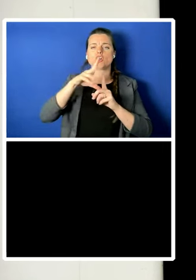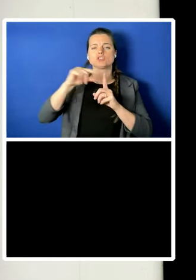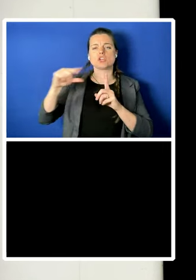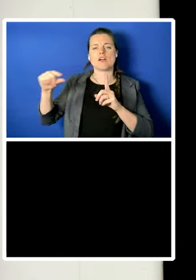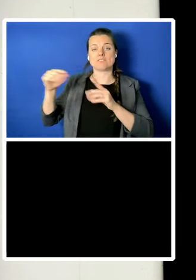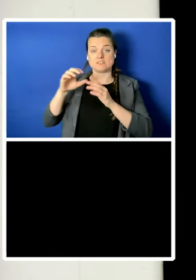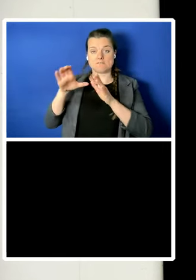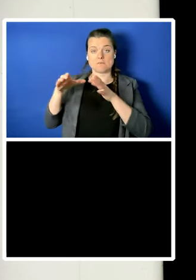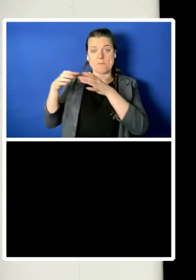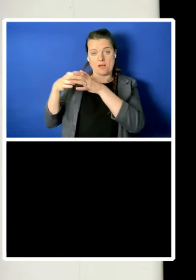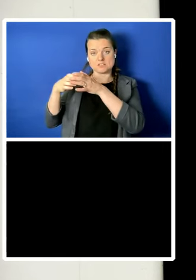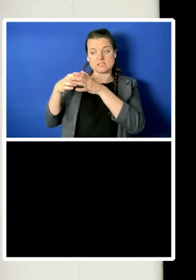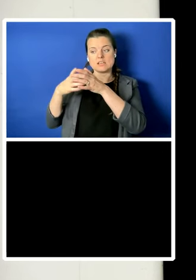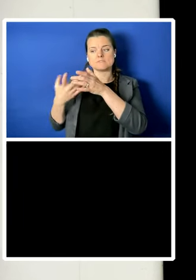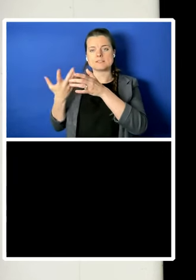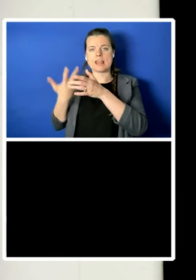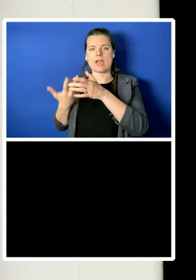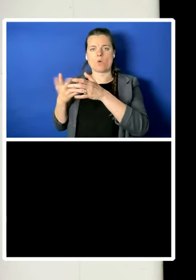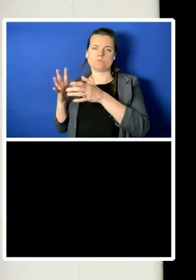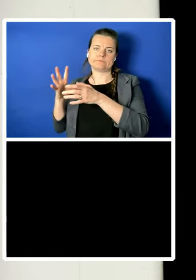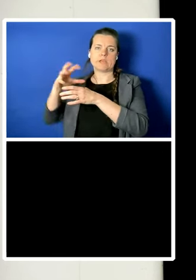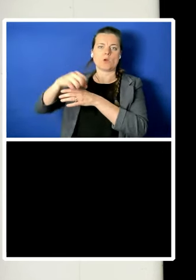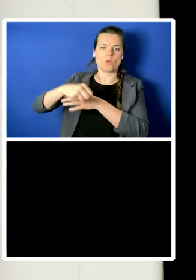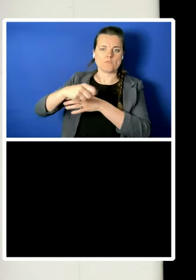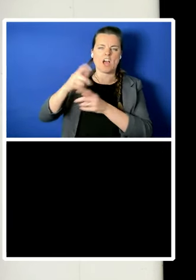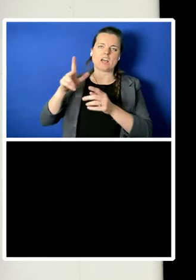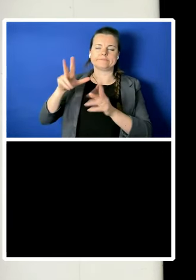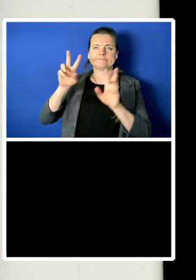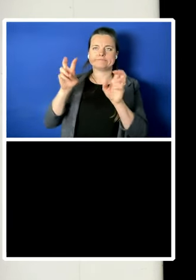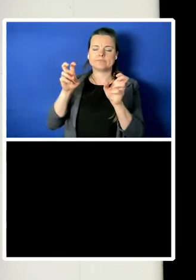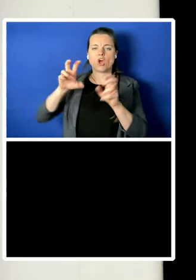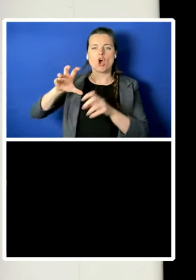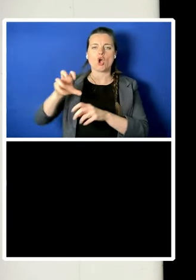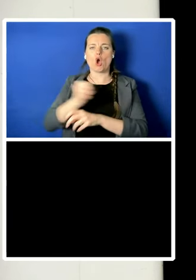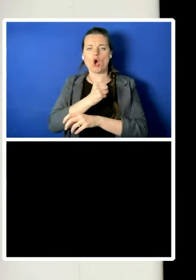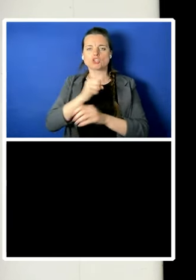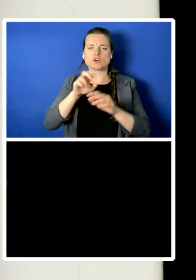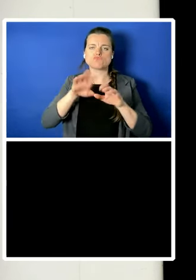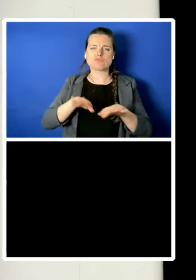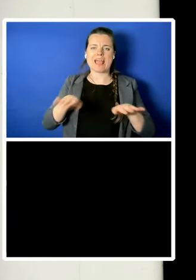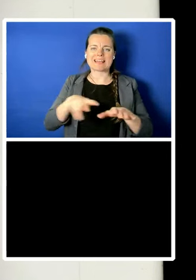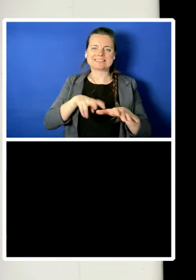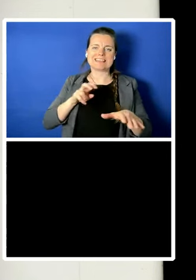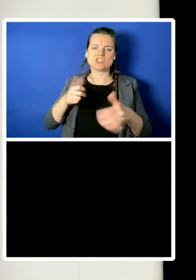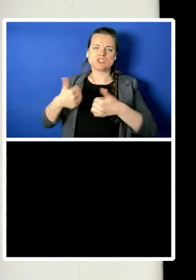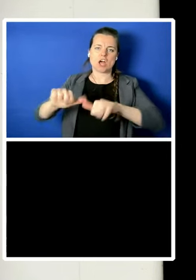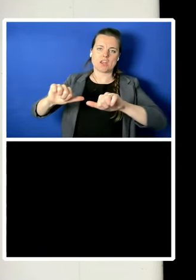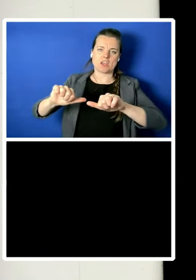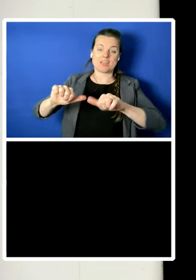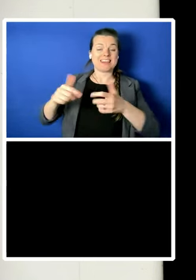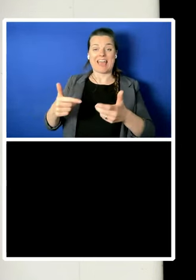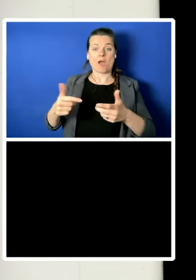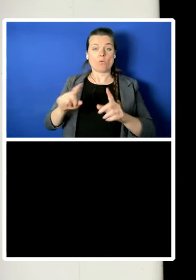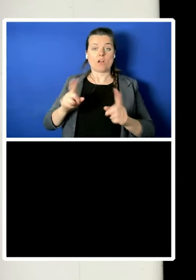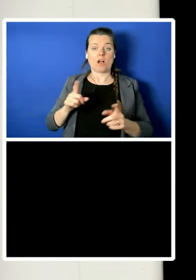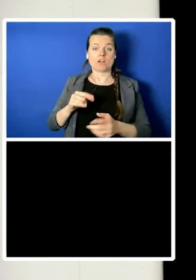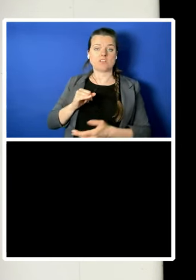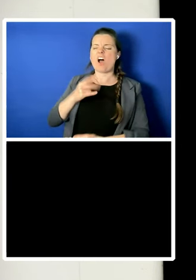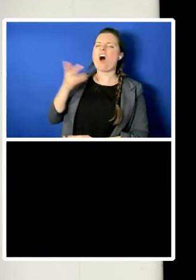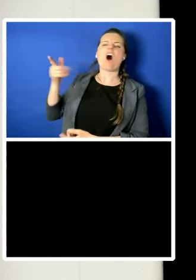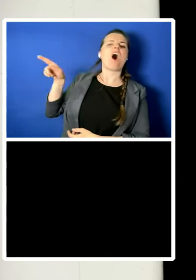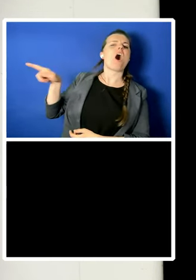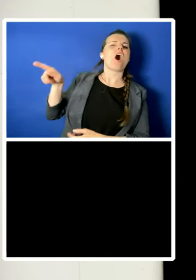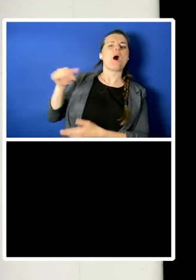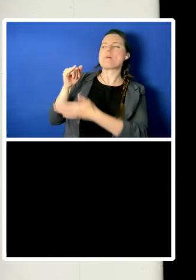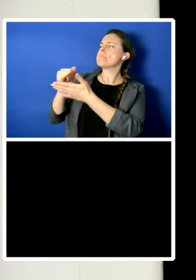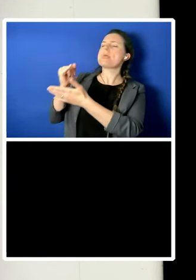and got Brexit done, it can no longer blame the European Union for every social